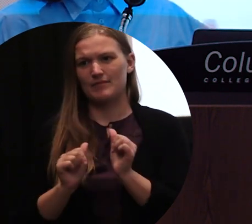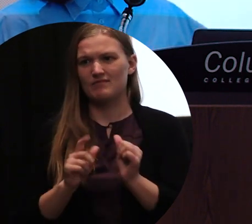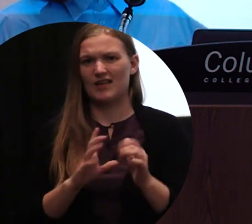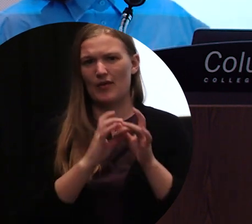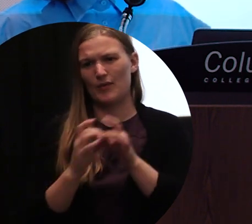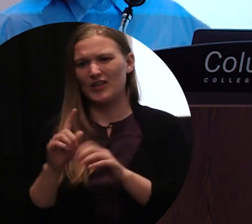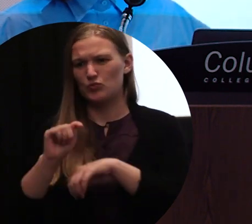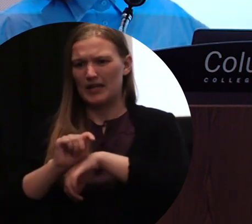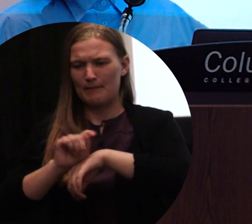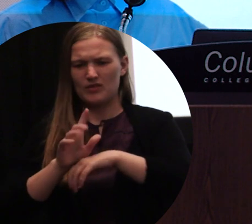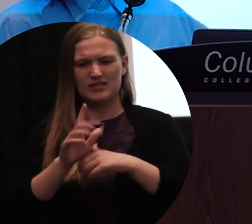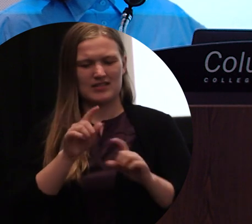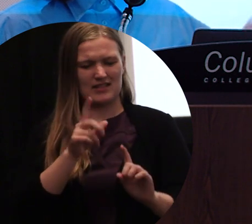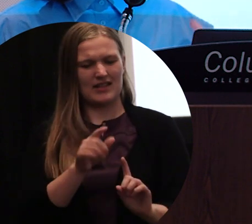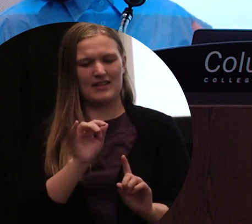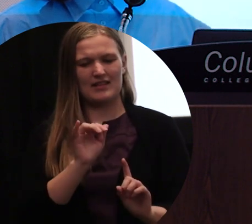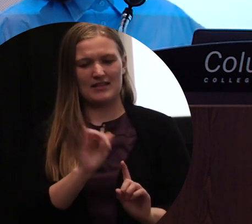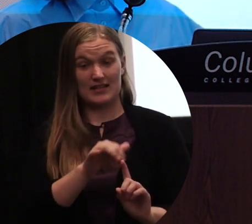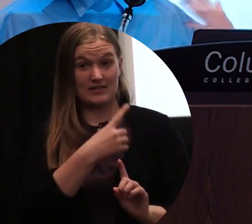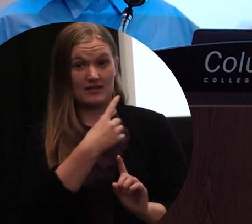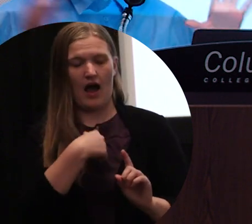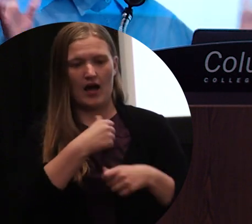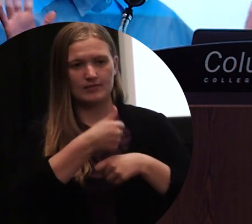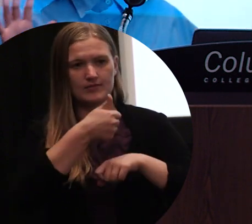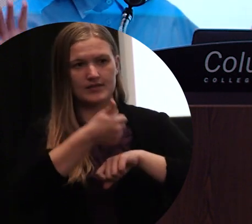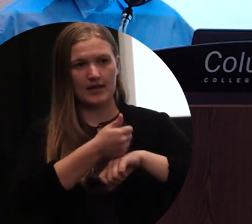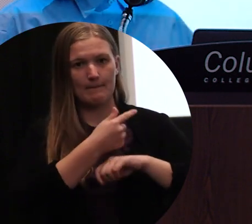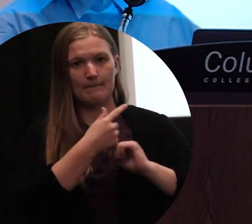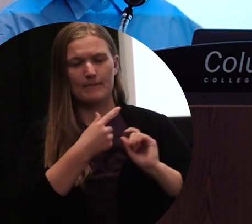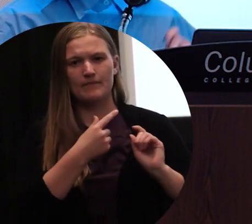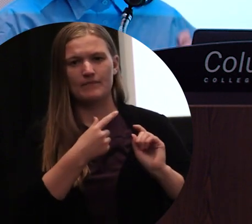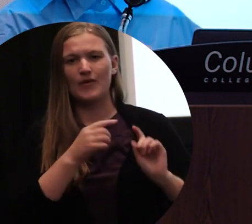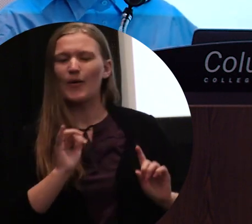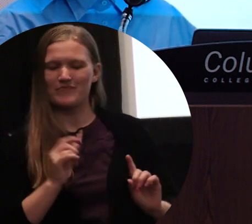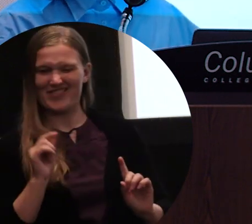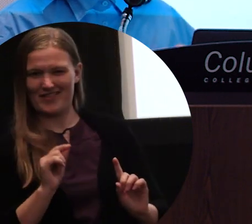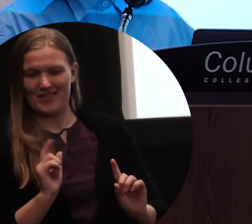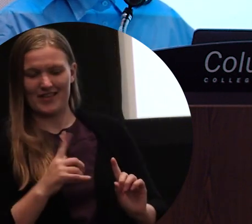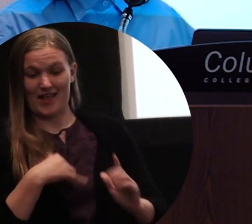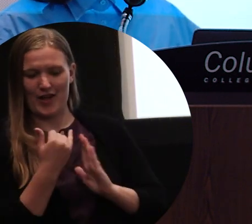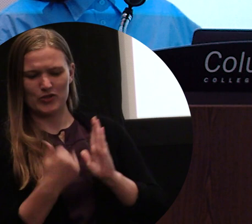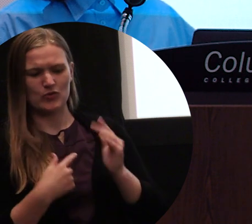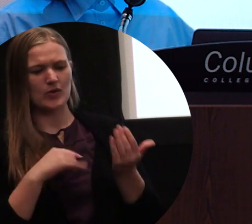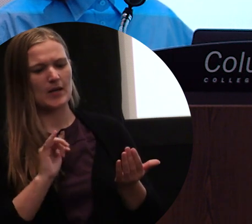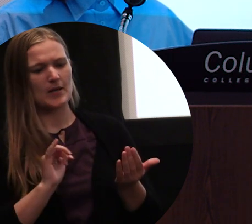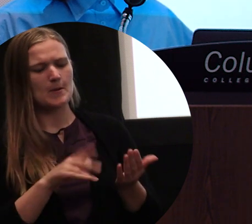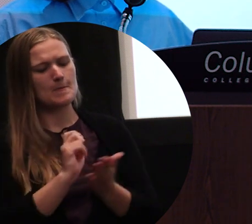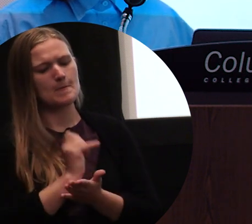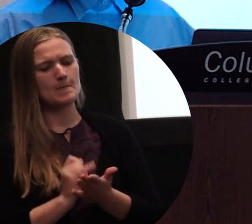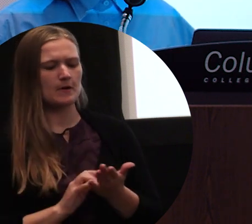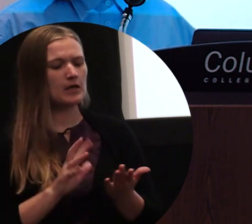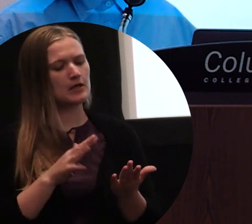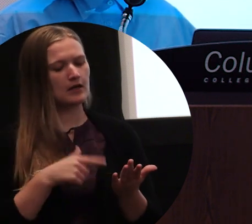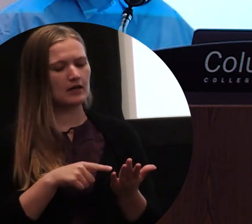these other platforms. And so I created this piece. This is another example where I'm like, oh, I just did this drawing, and I like sketched it out. And I